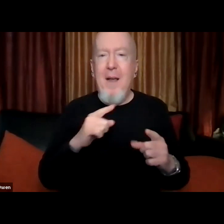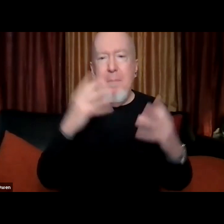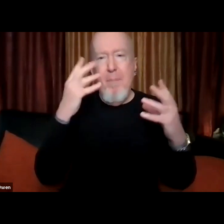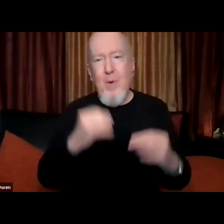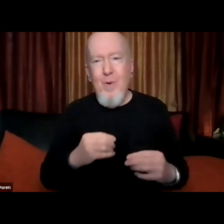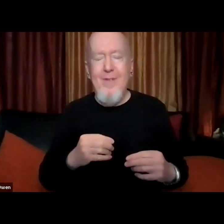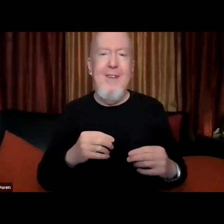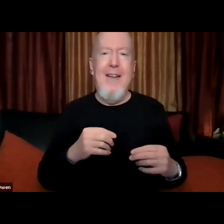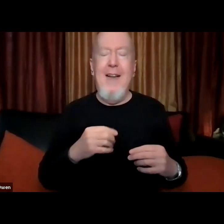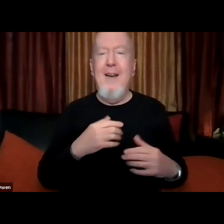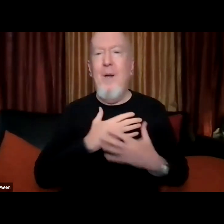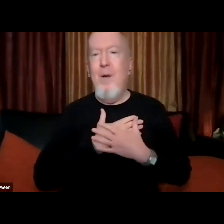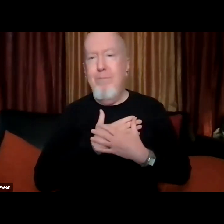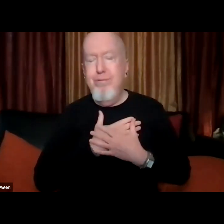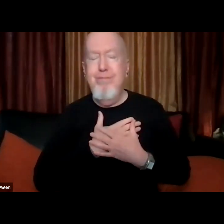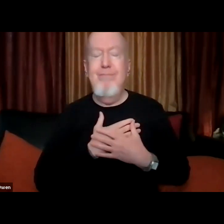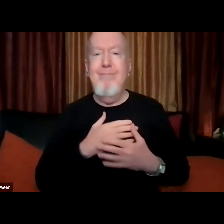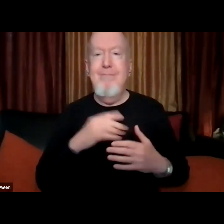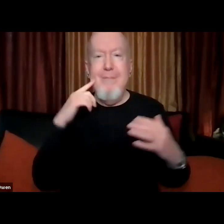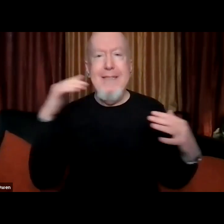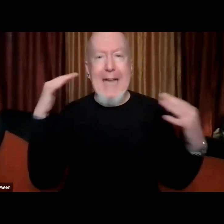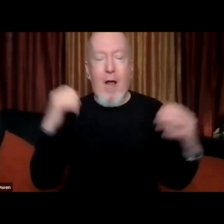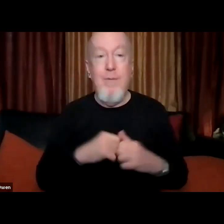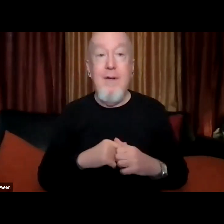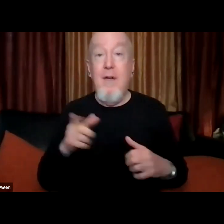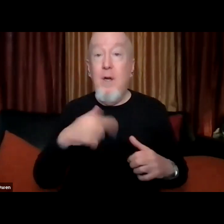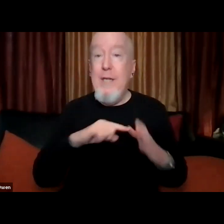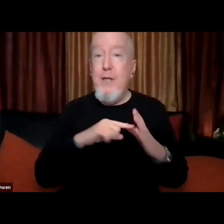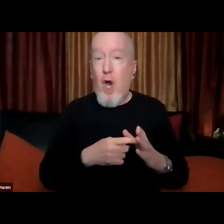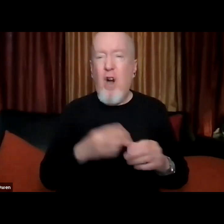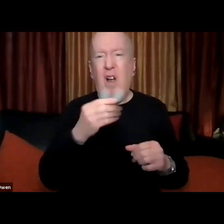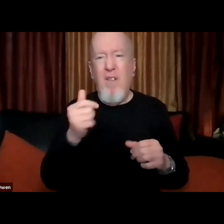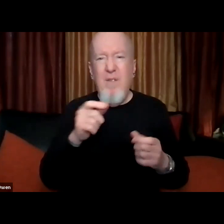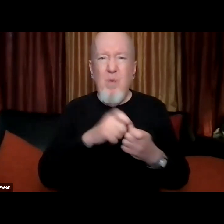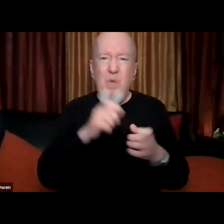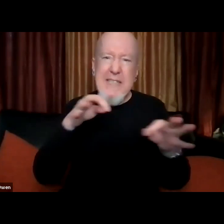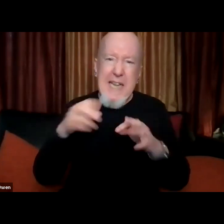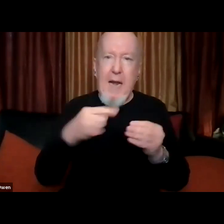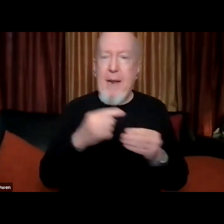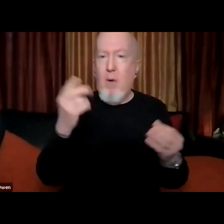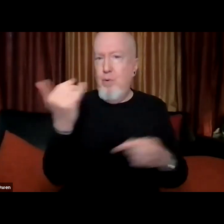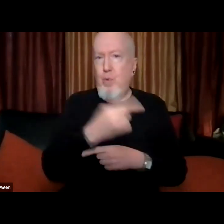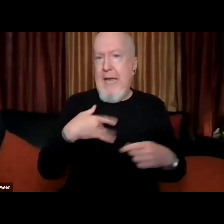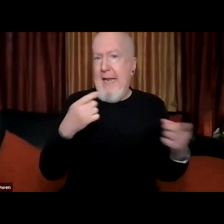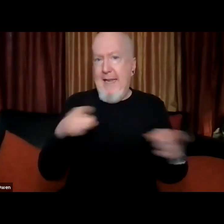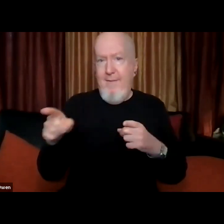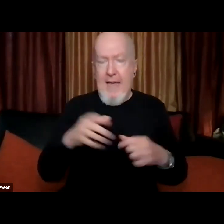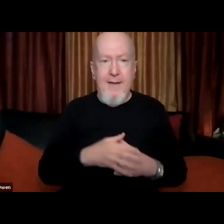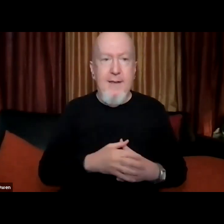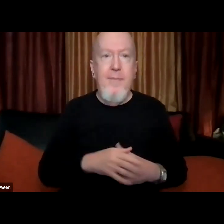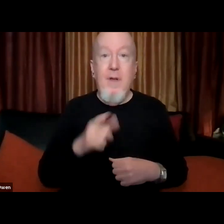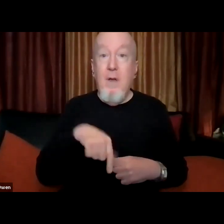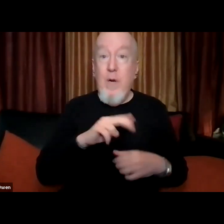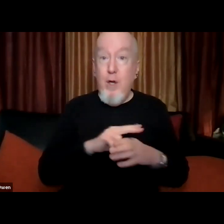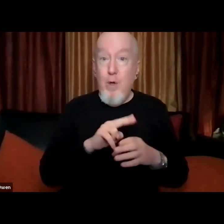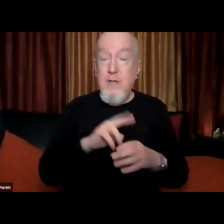sound as we begin i would like to share a few details about the event today we are using